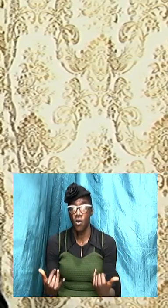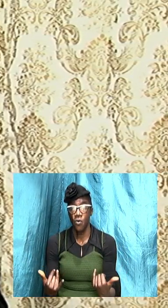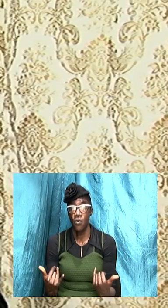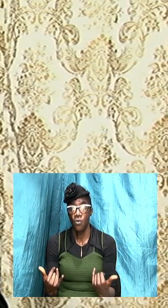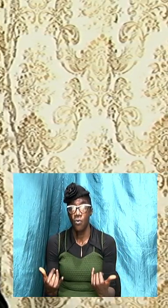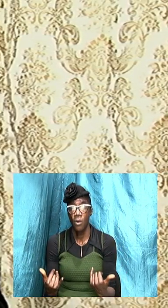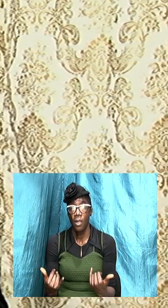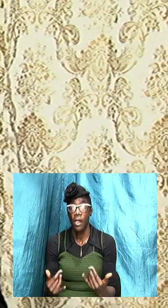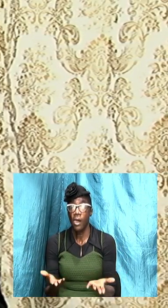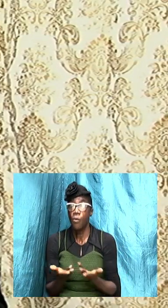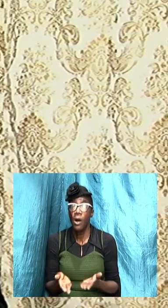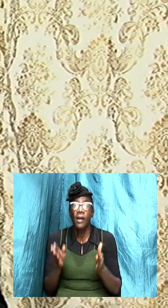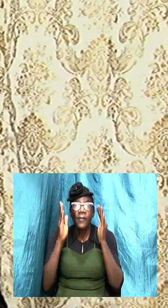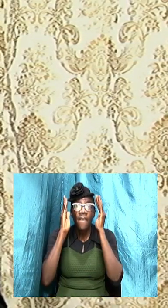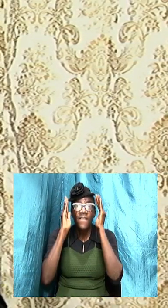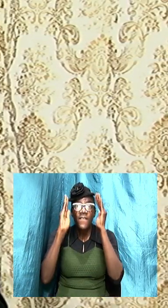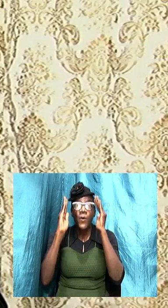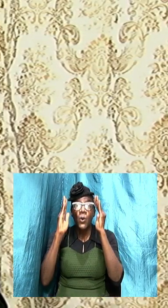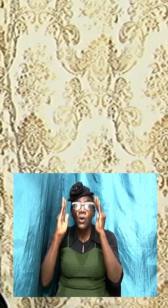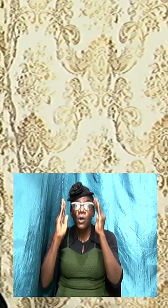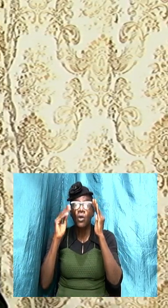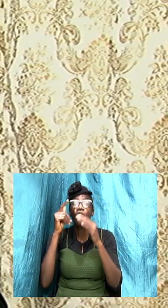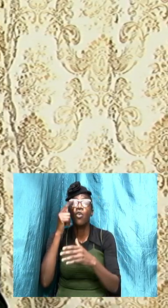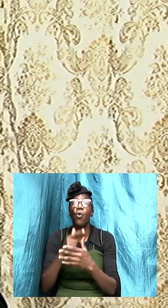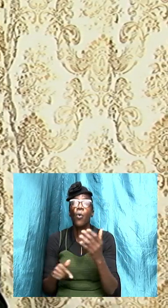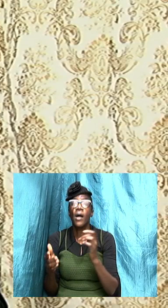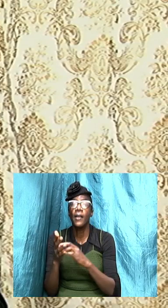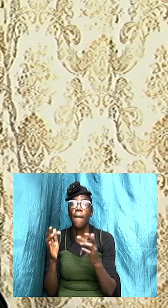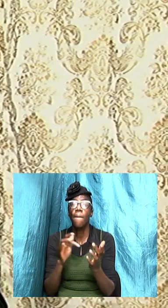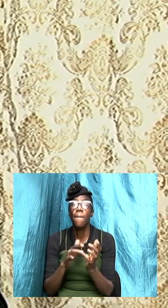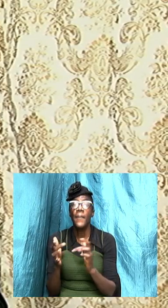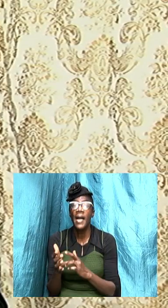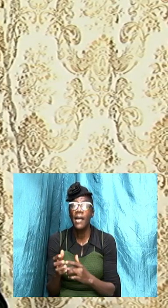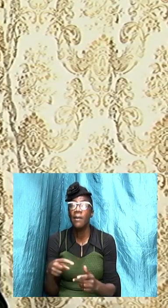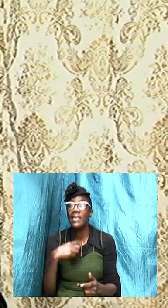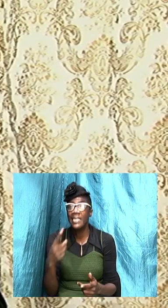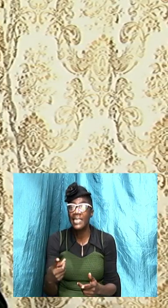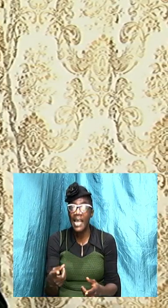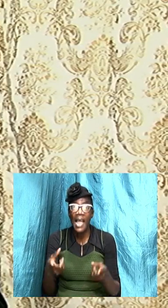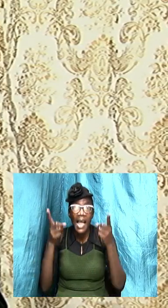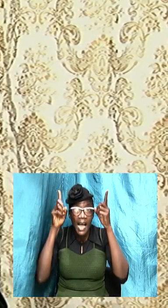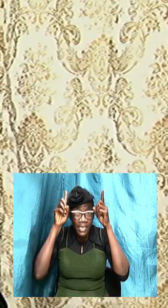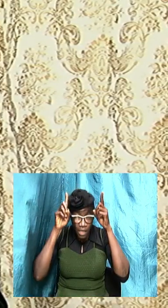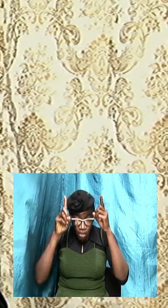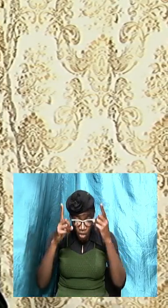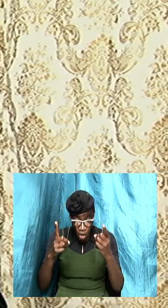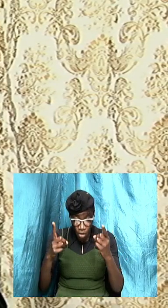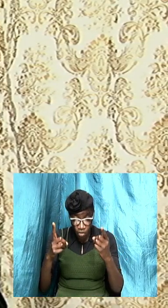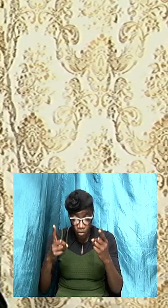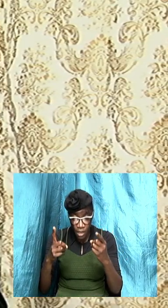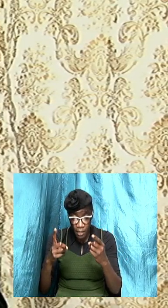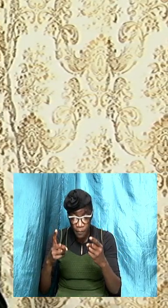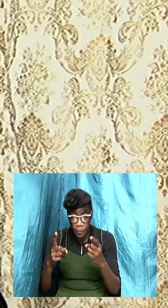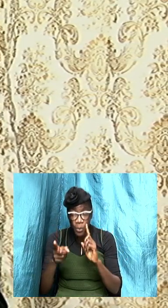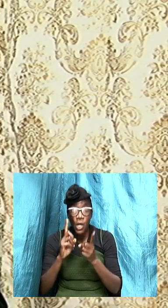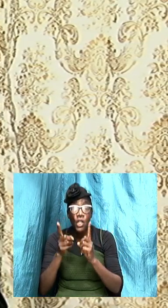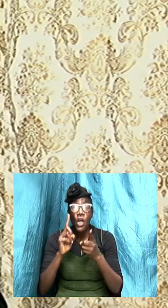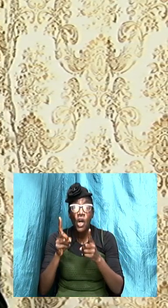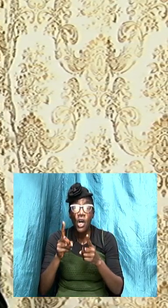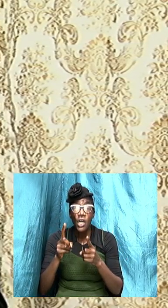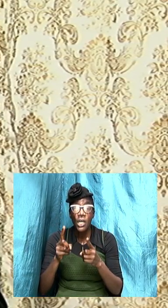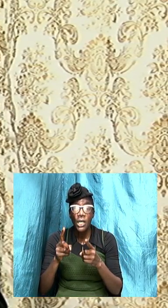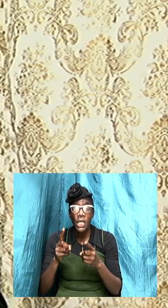to focus you know on what the scripture says and what and the doctrine doctrines that are mentioned in scriptures